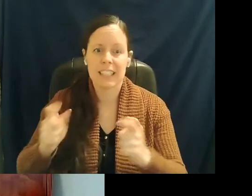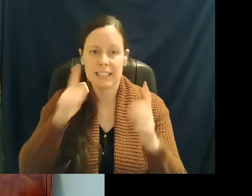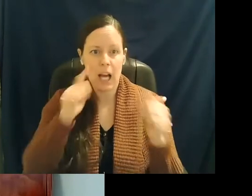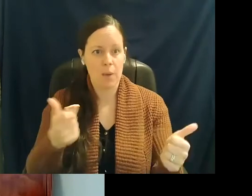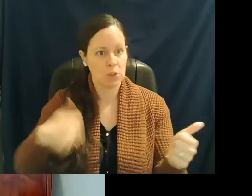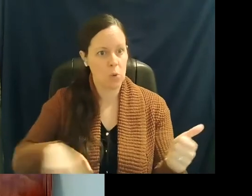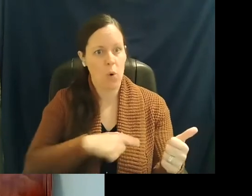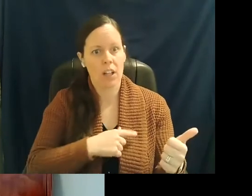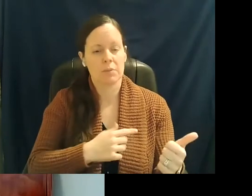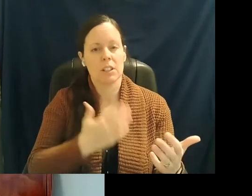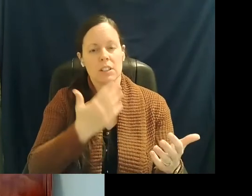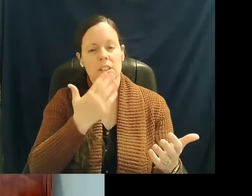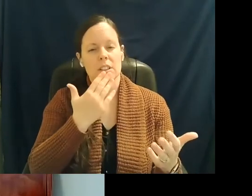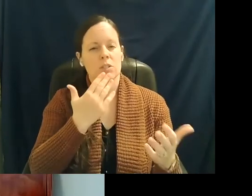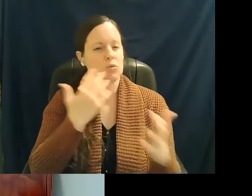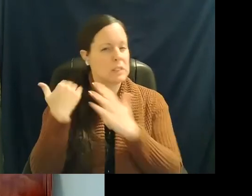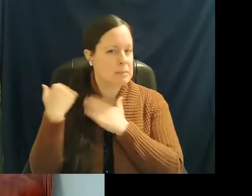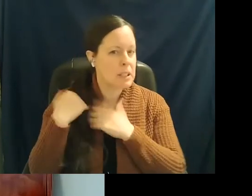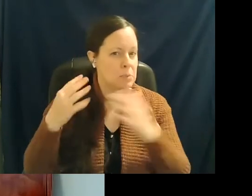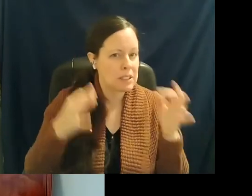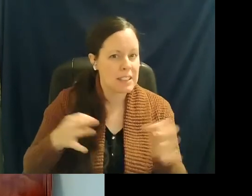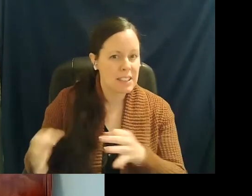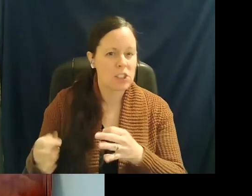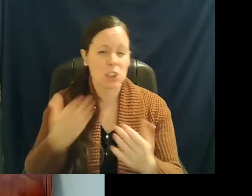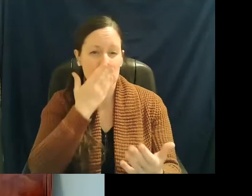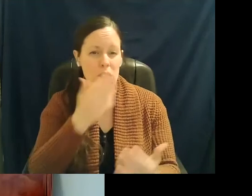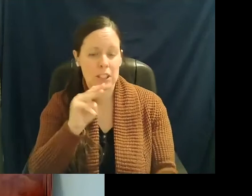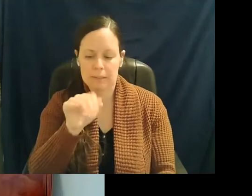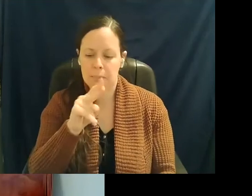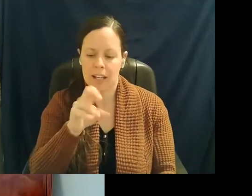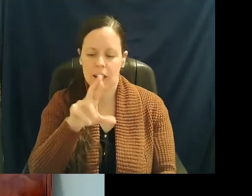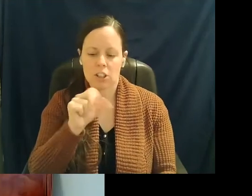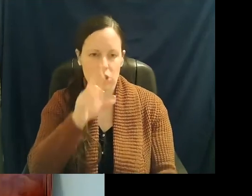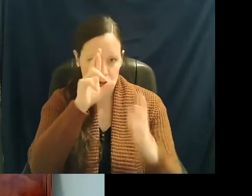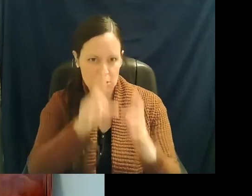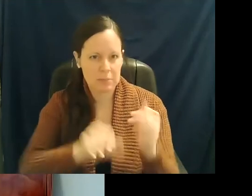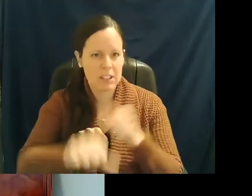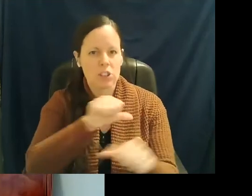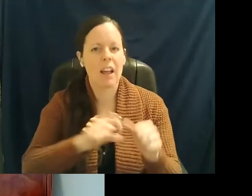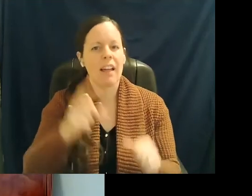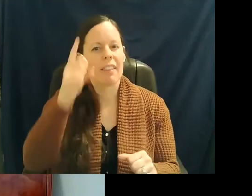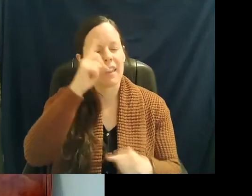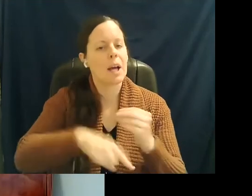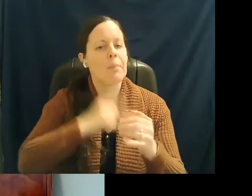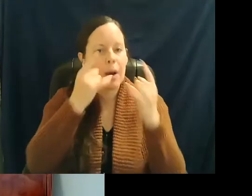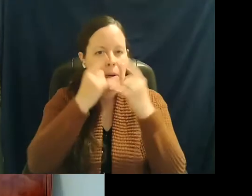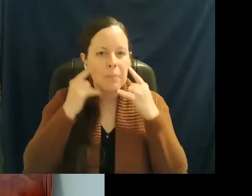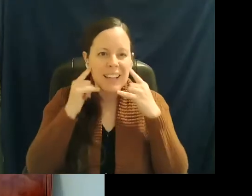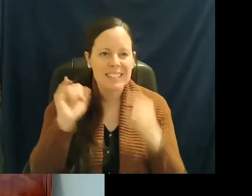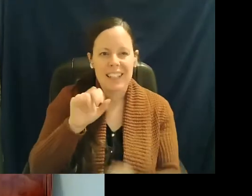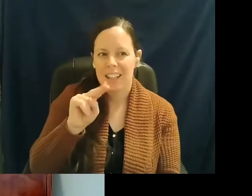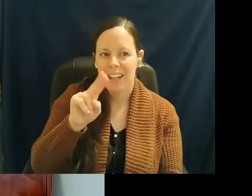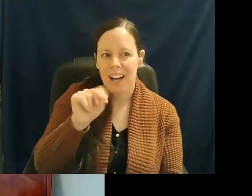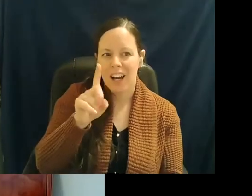have good manners, and respect others. I always think of your mask like your underwear. Ed's going to kill me for saying this.